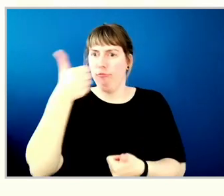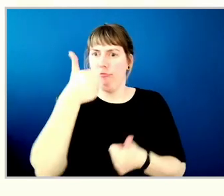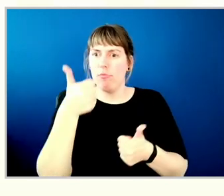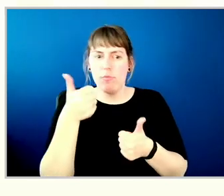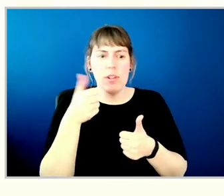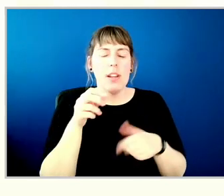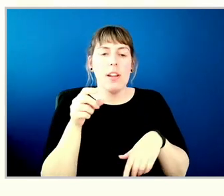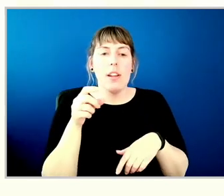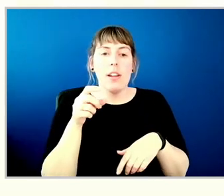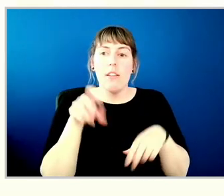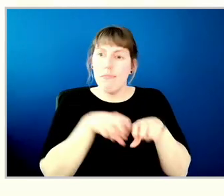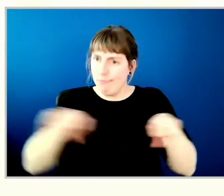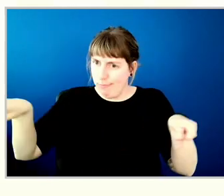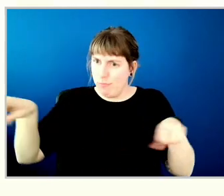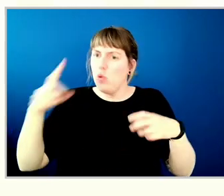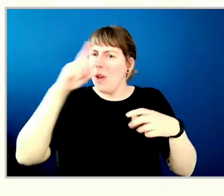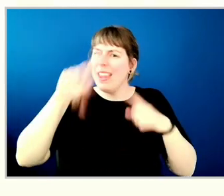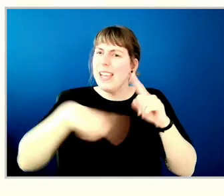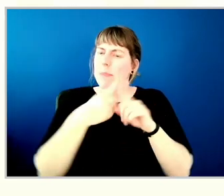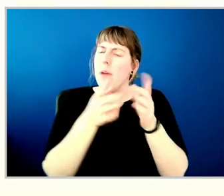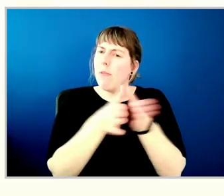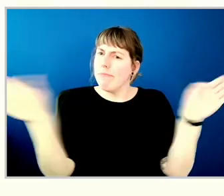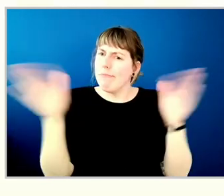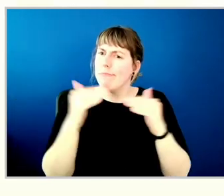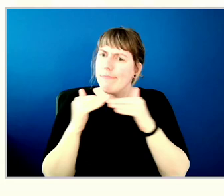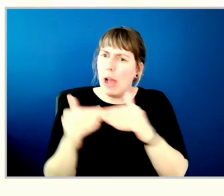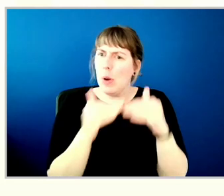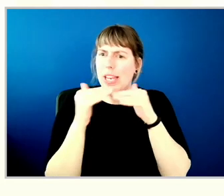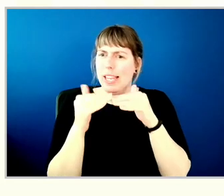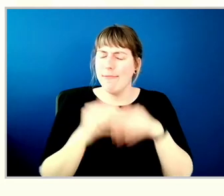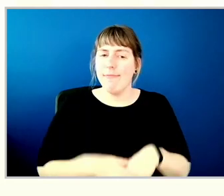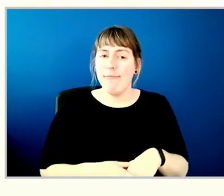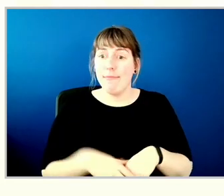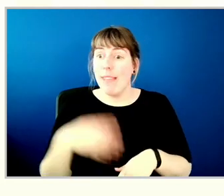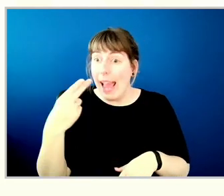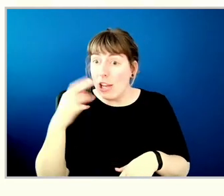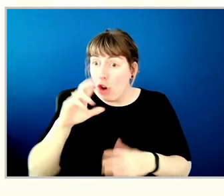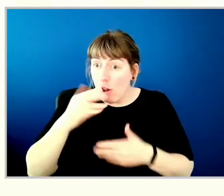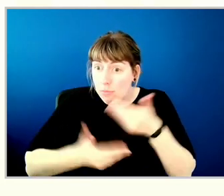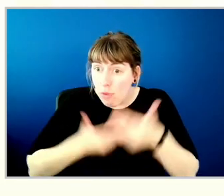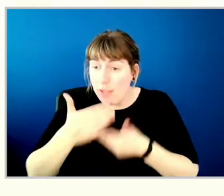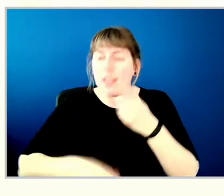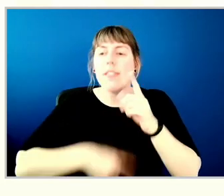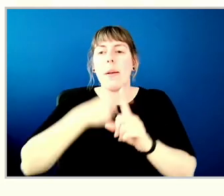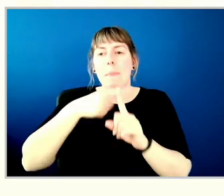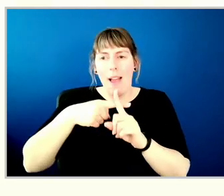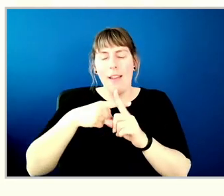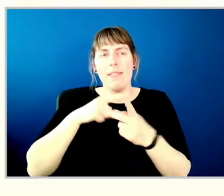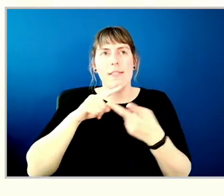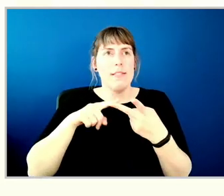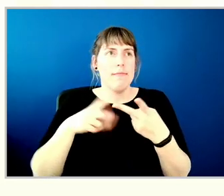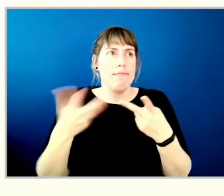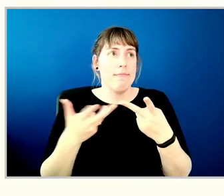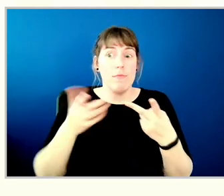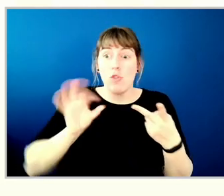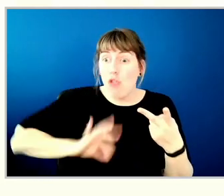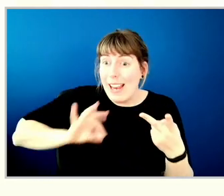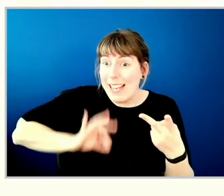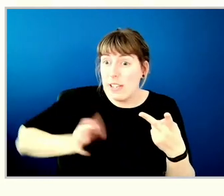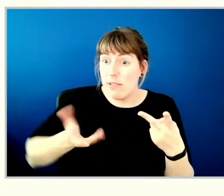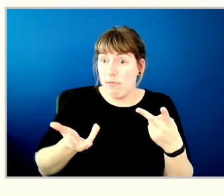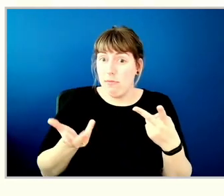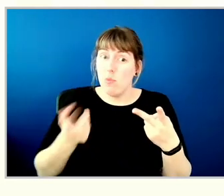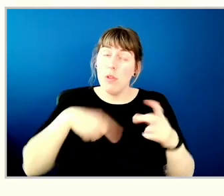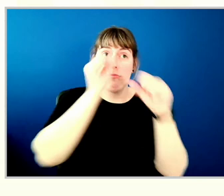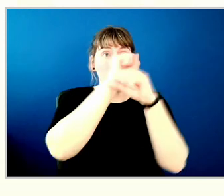about equity across our organization, both in our HR processes, but also in areas like credit and how do we think